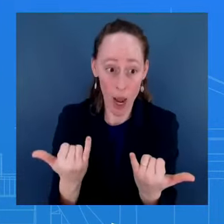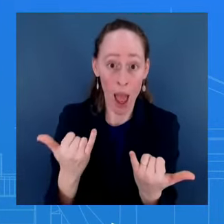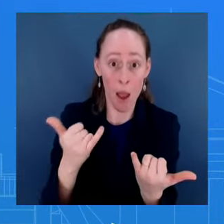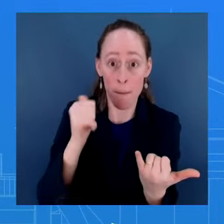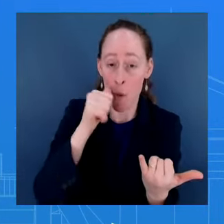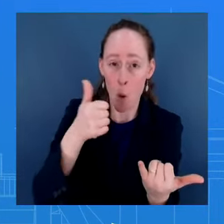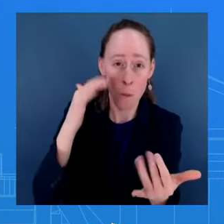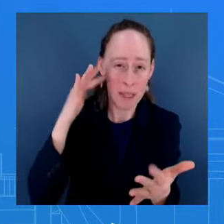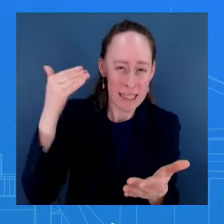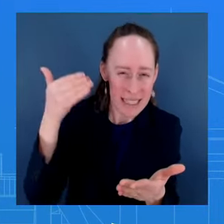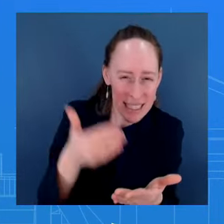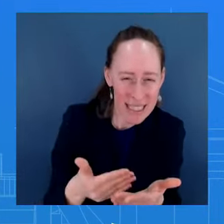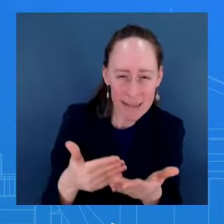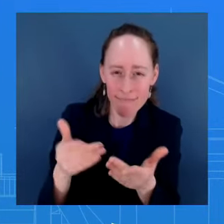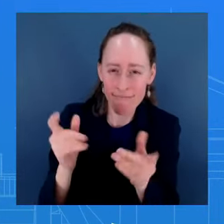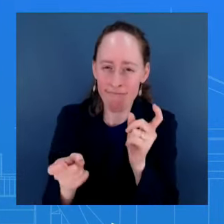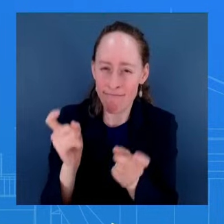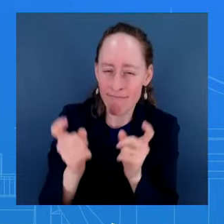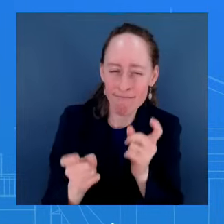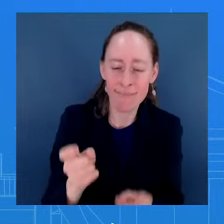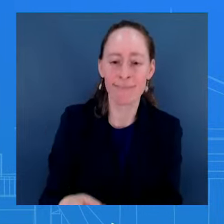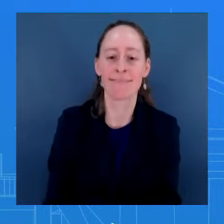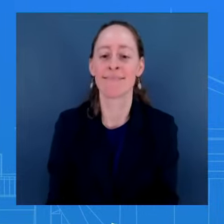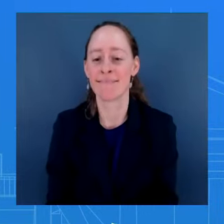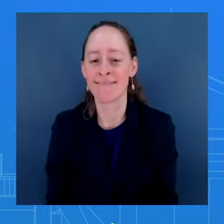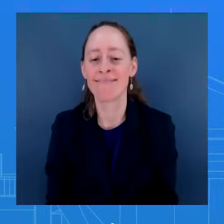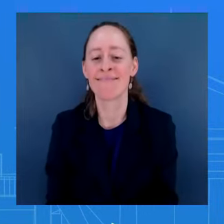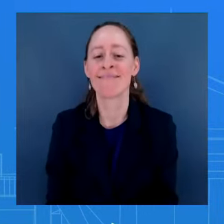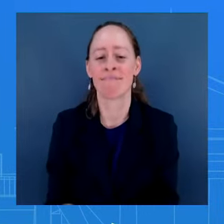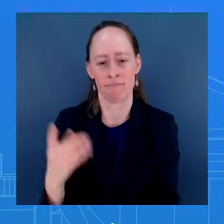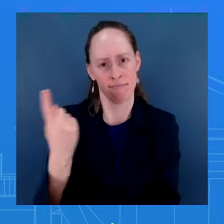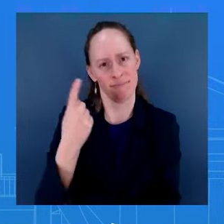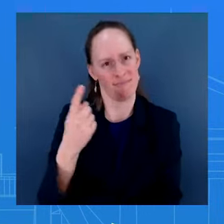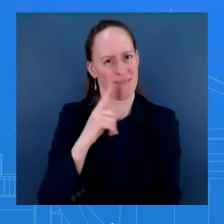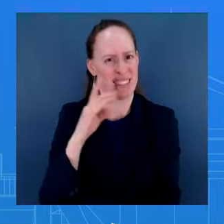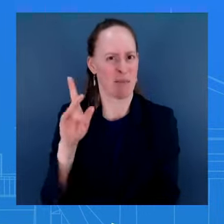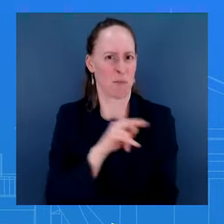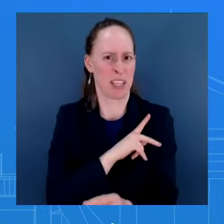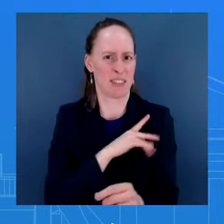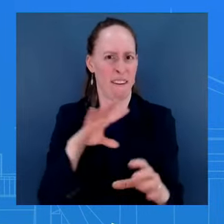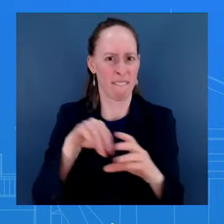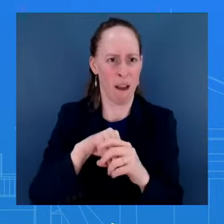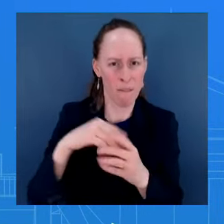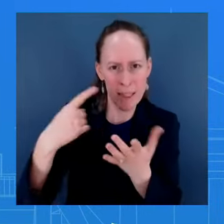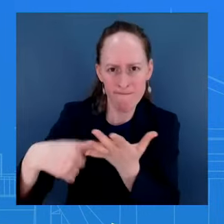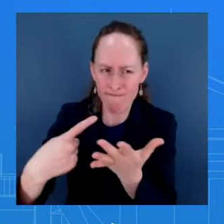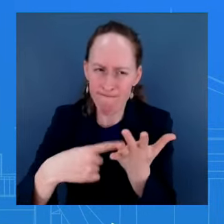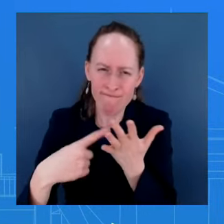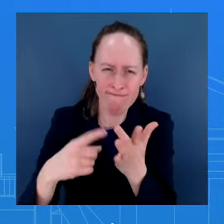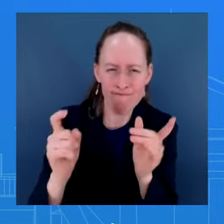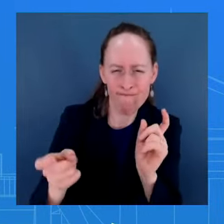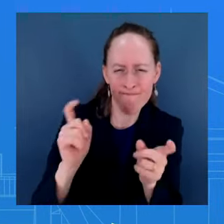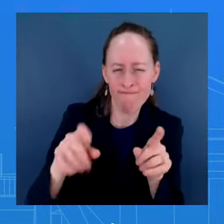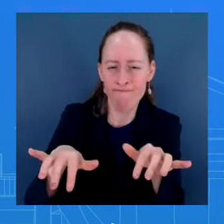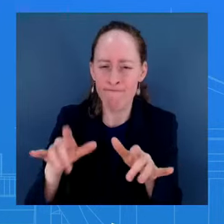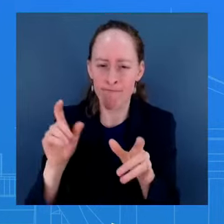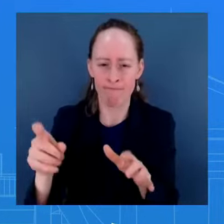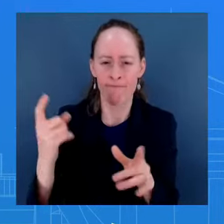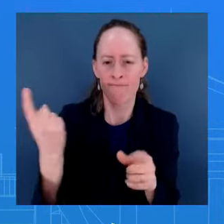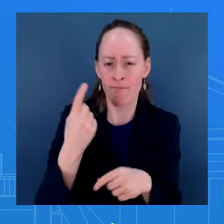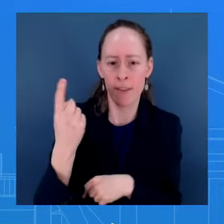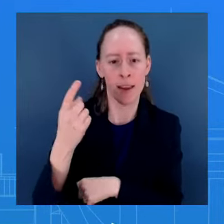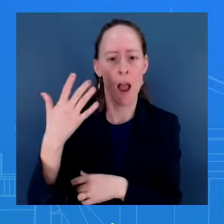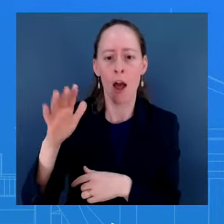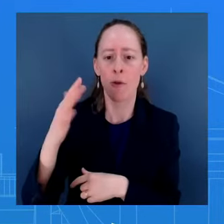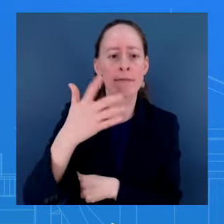personally involved in. This is something that comes straight from having conversations with the American people, as he's had